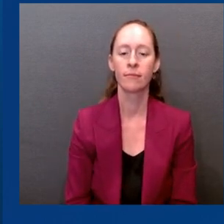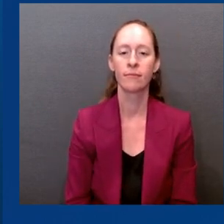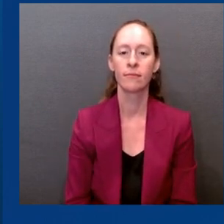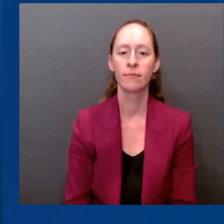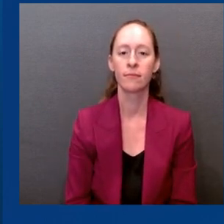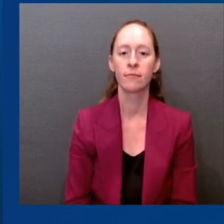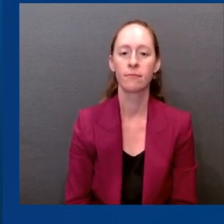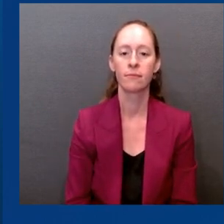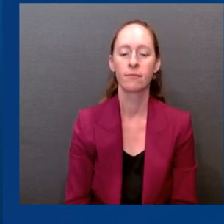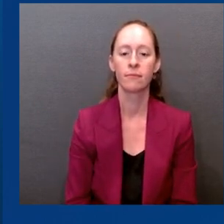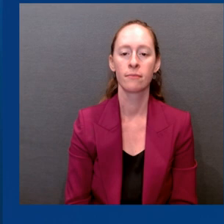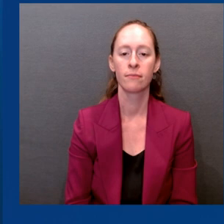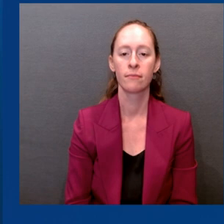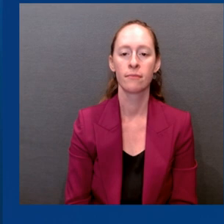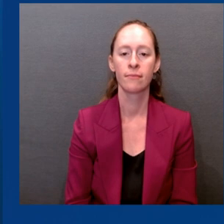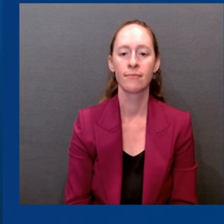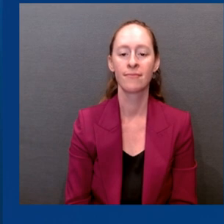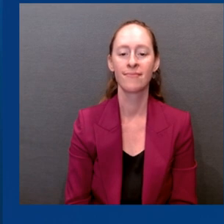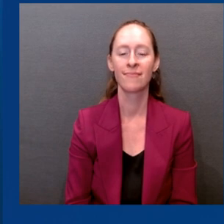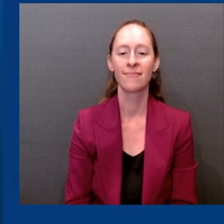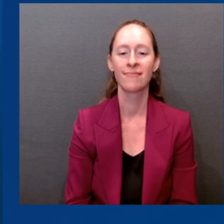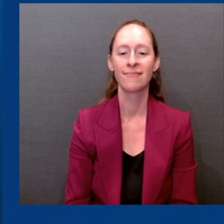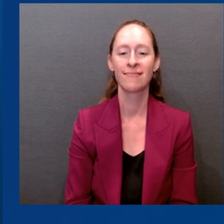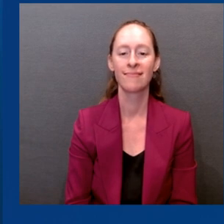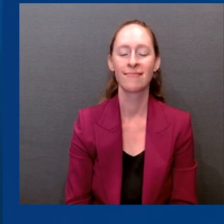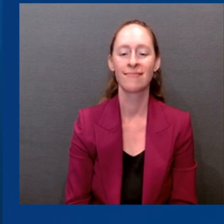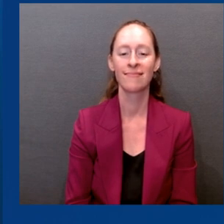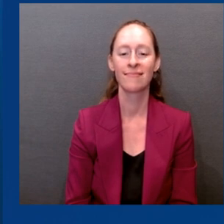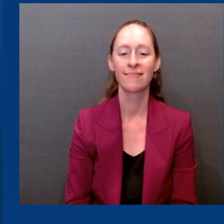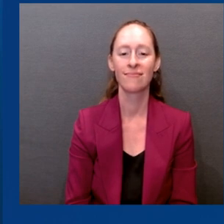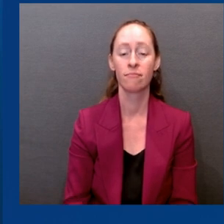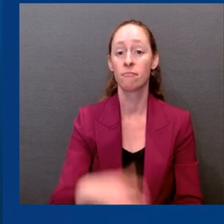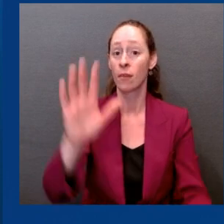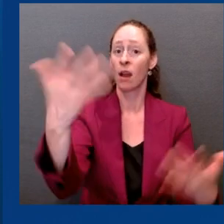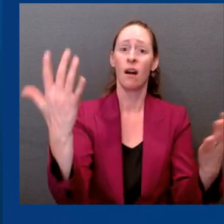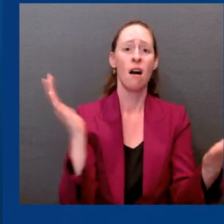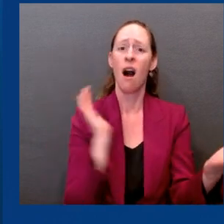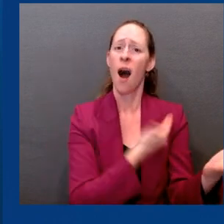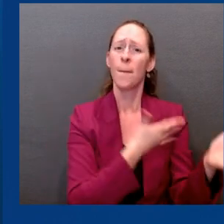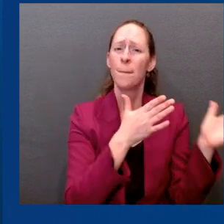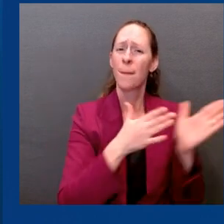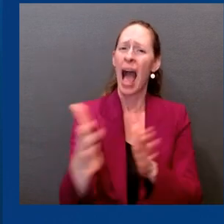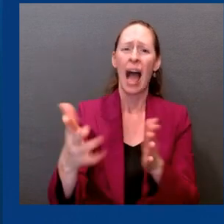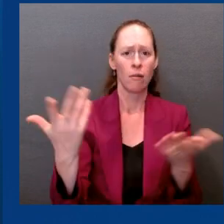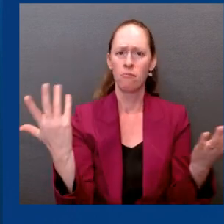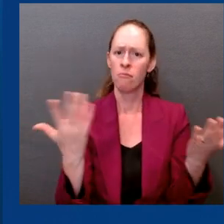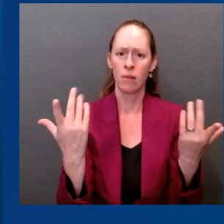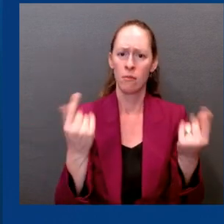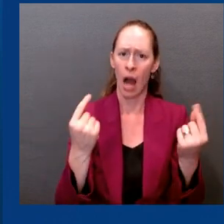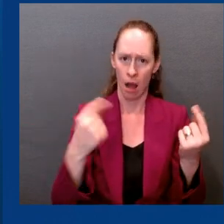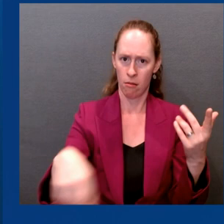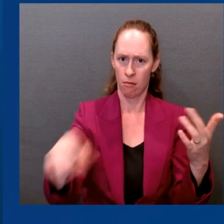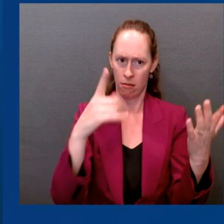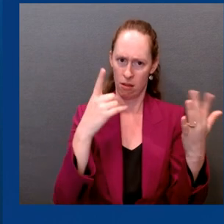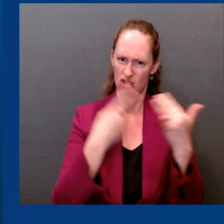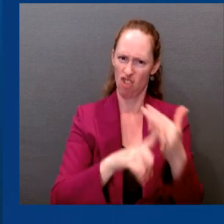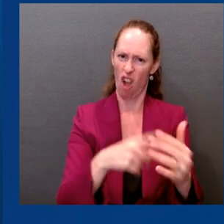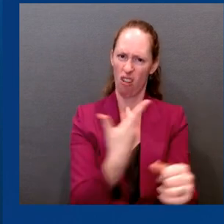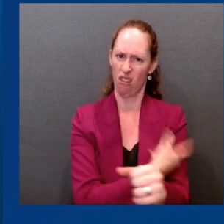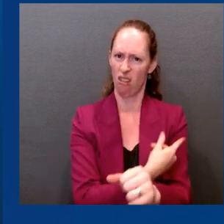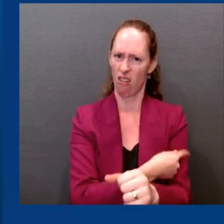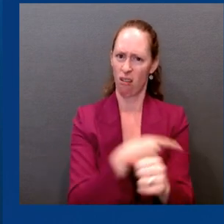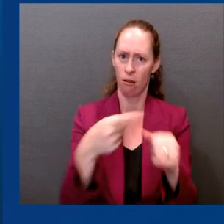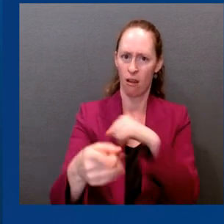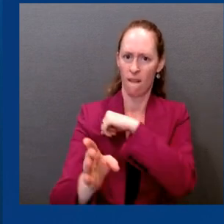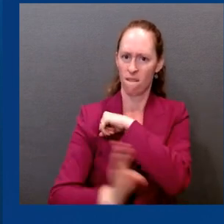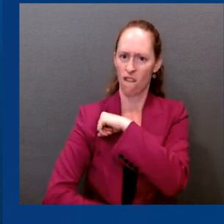early this fall could prevent as many as 100,000 hospitalizations, 9,000